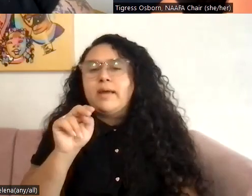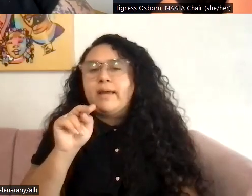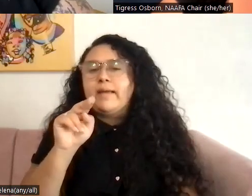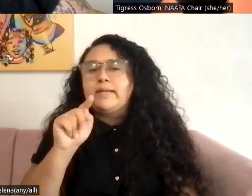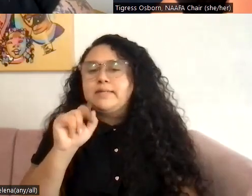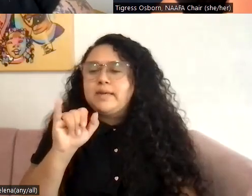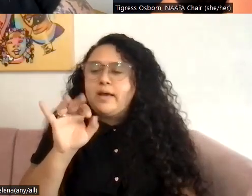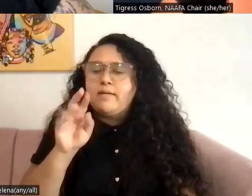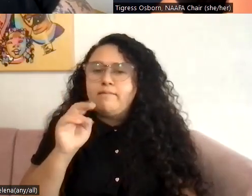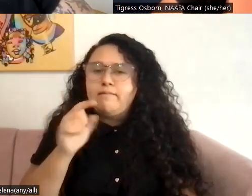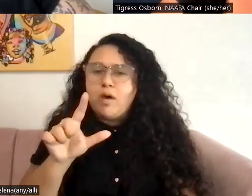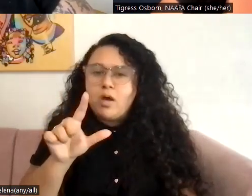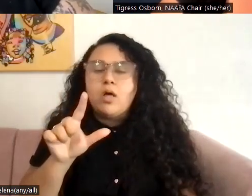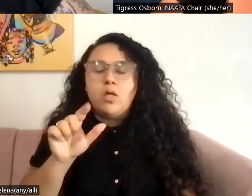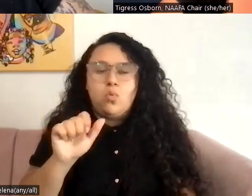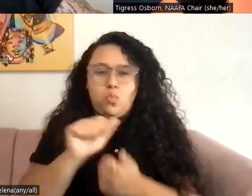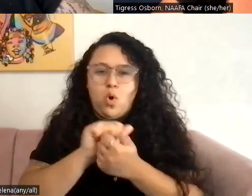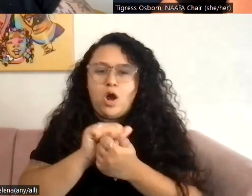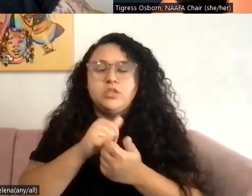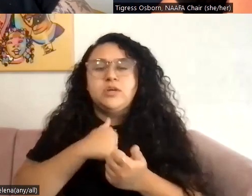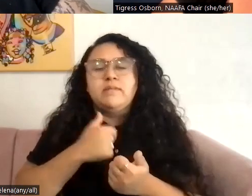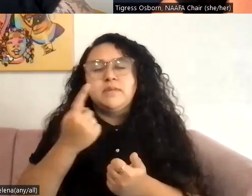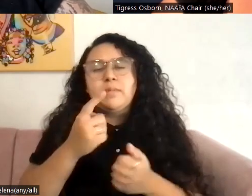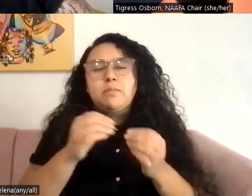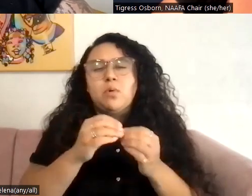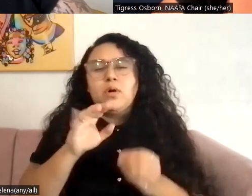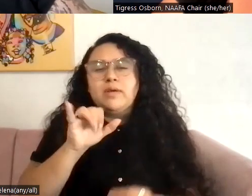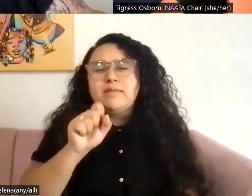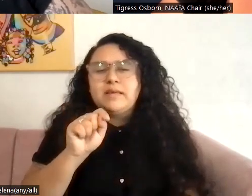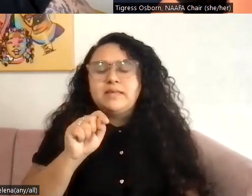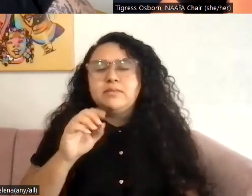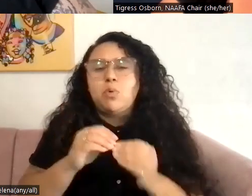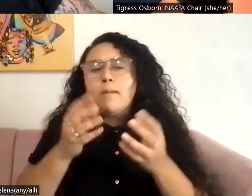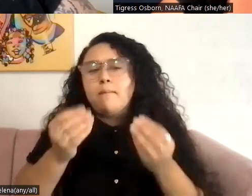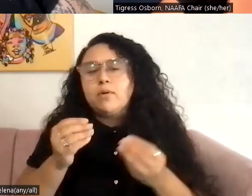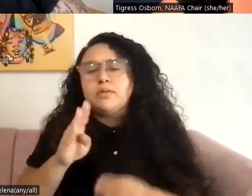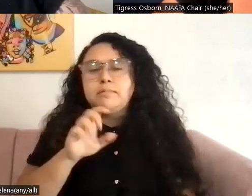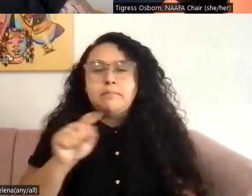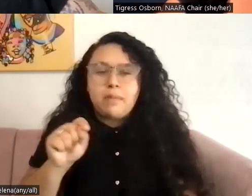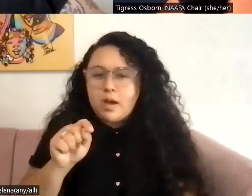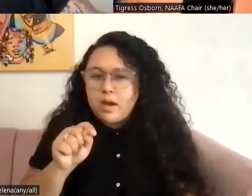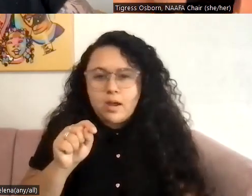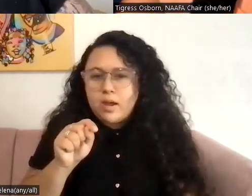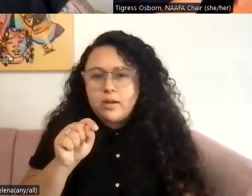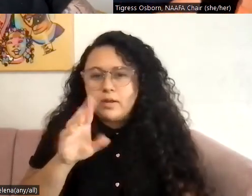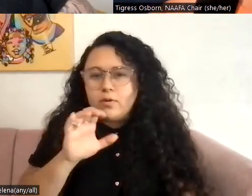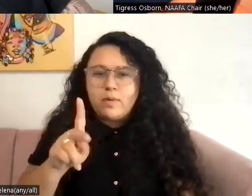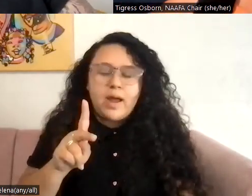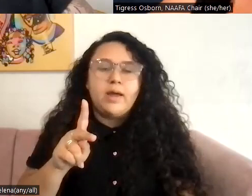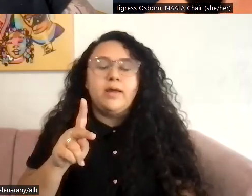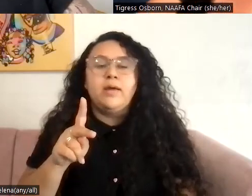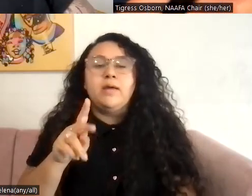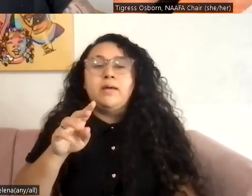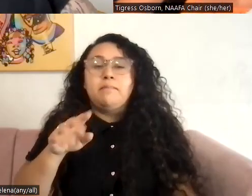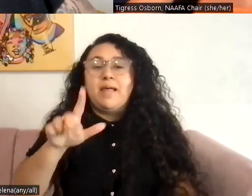um, yeasty or more moist, like a butt crack, uh, uh, between the thighs, like in your